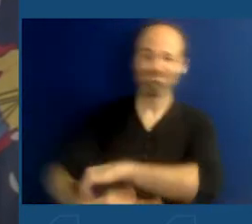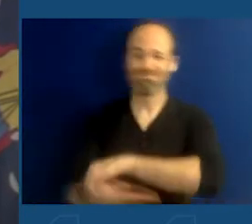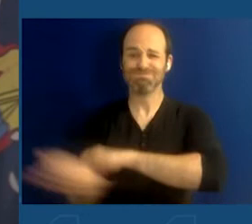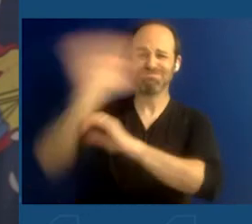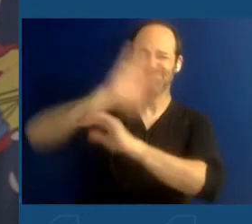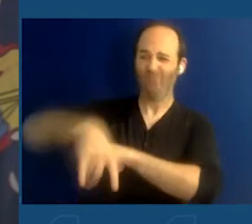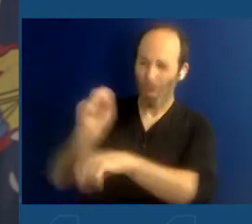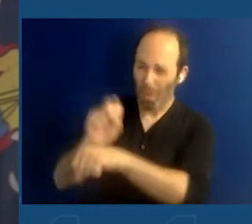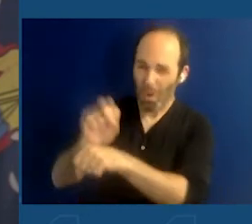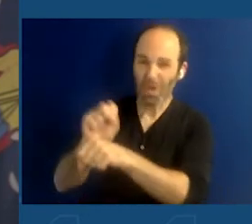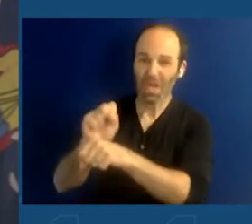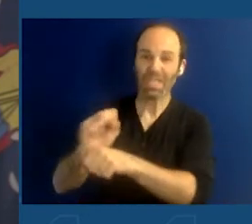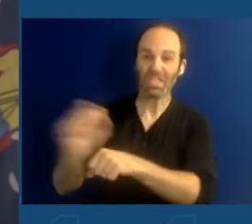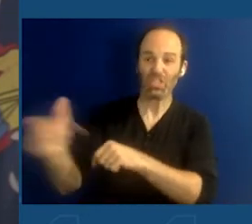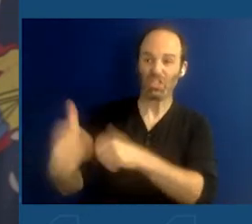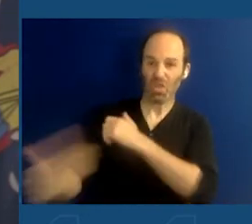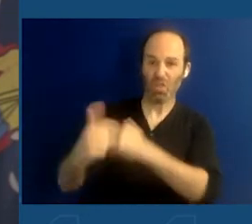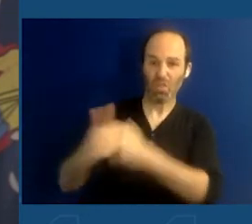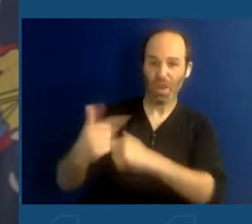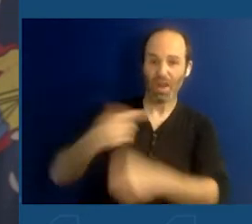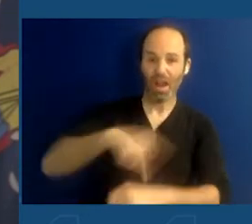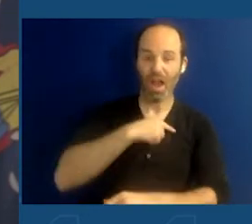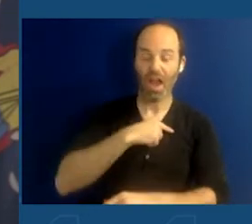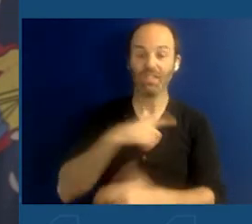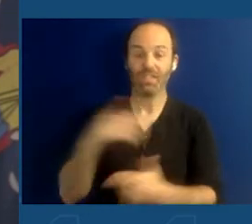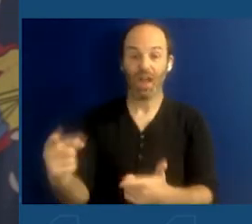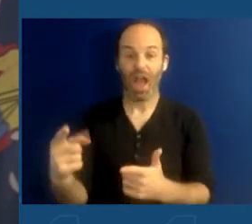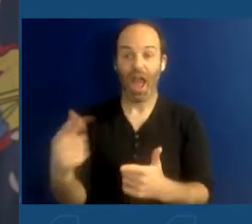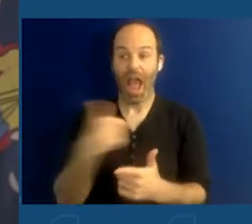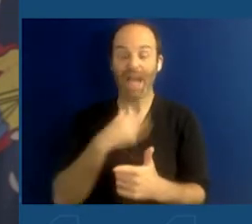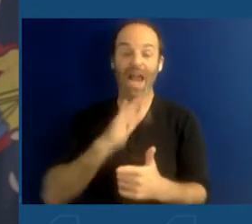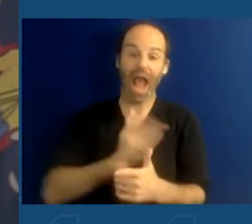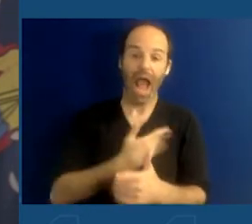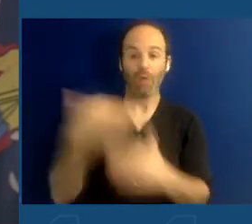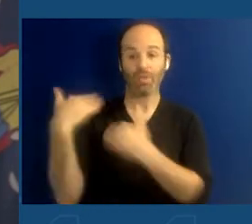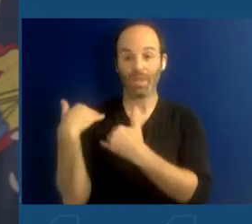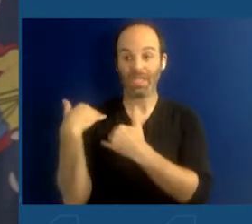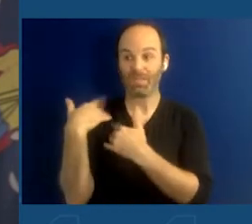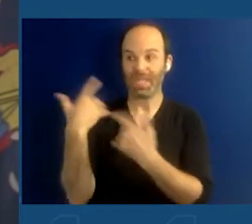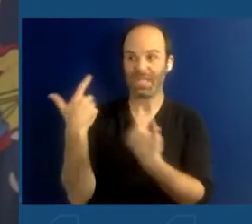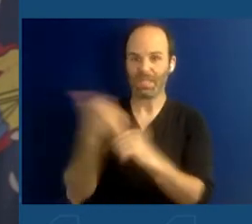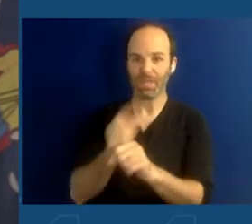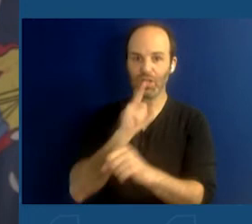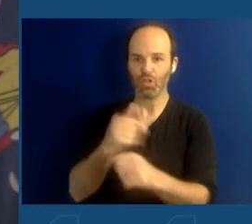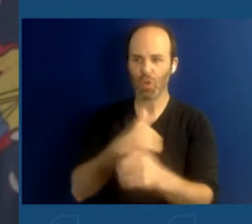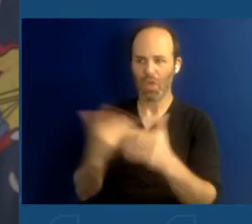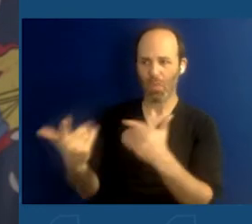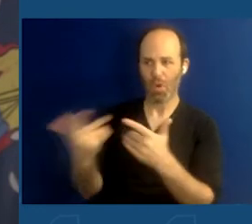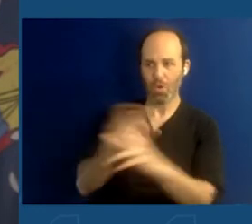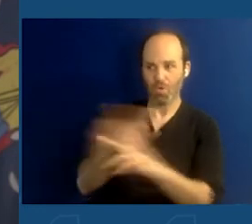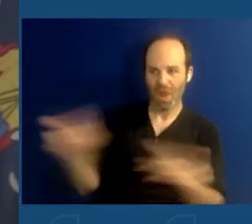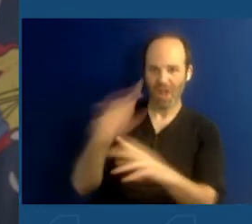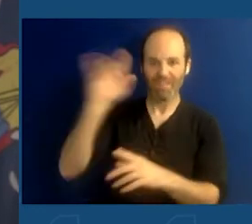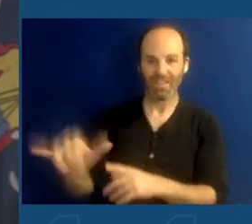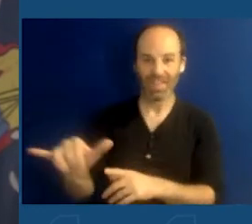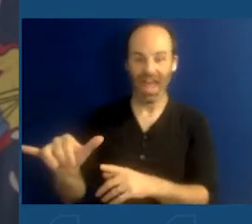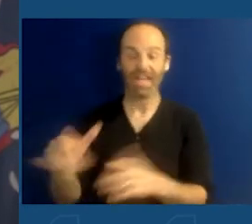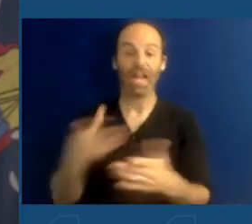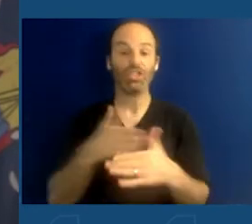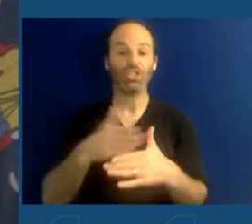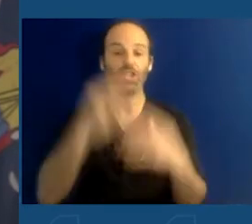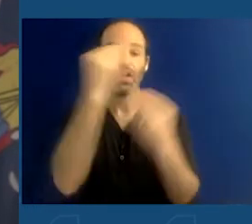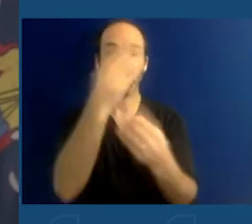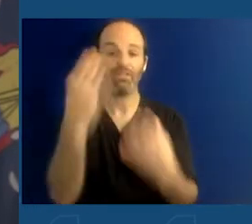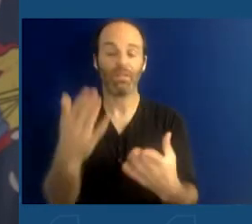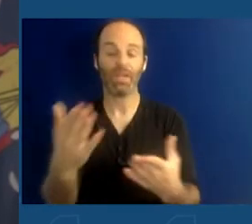our responsibility is to make sure that we're ahead of it and share information. So the role you play in fighting homegrown